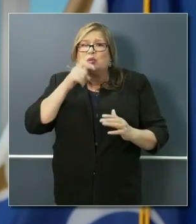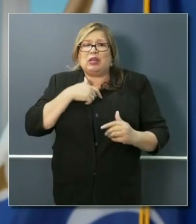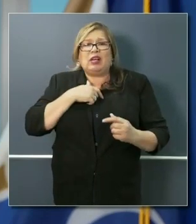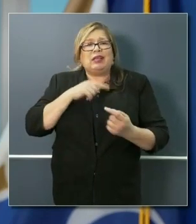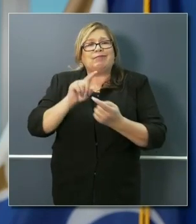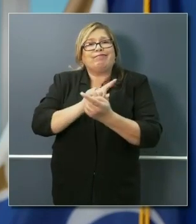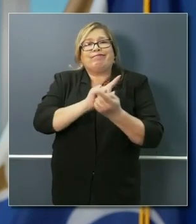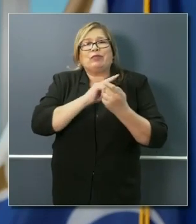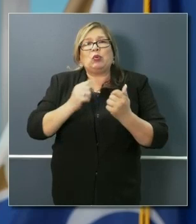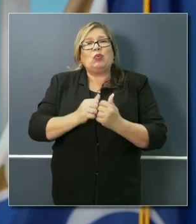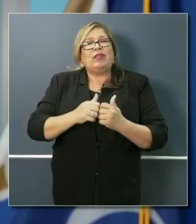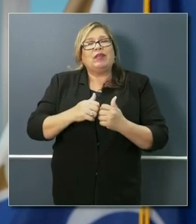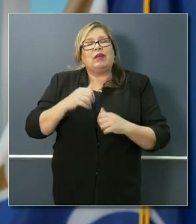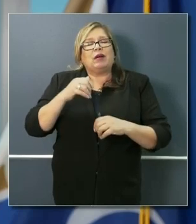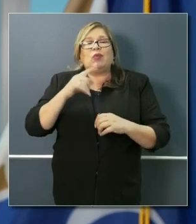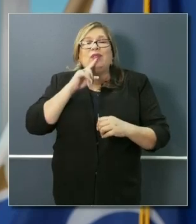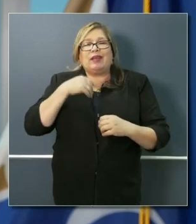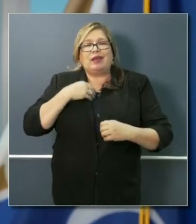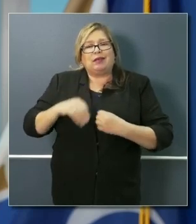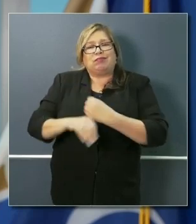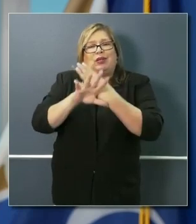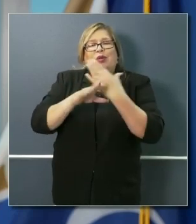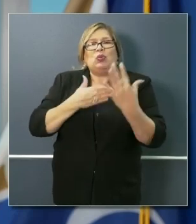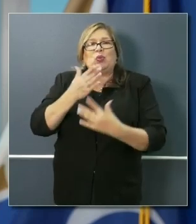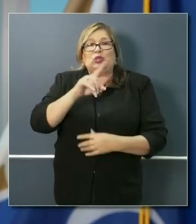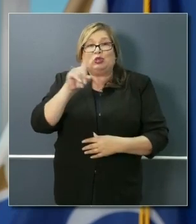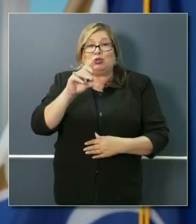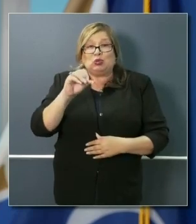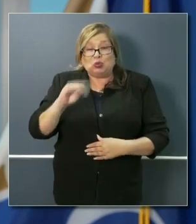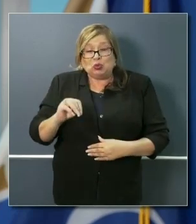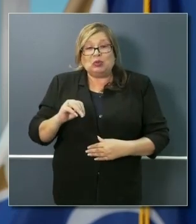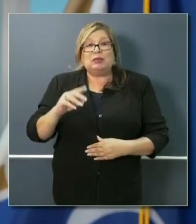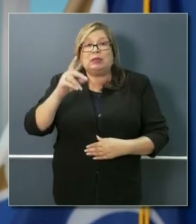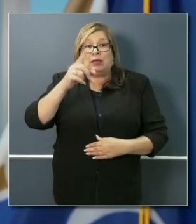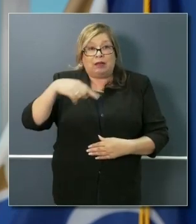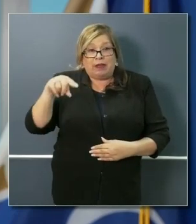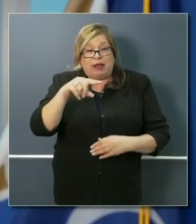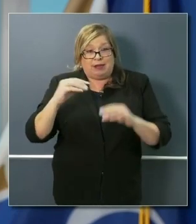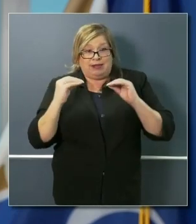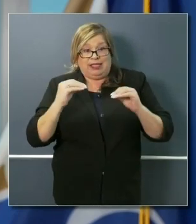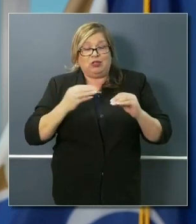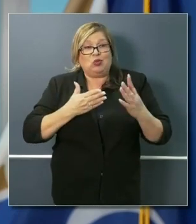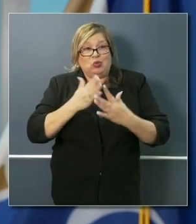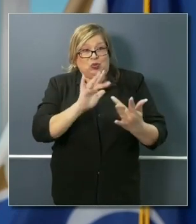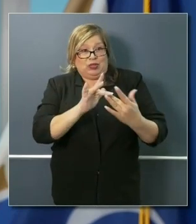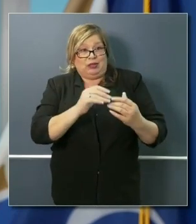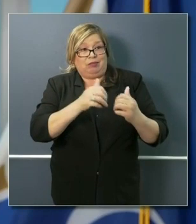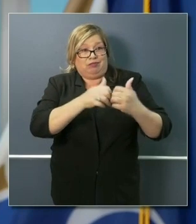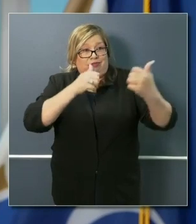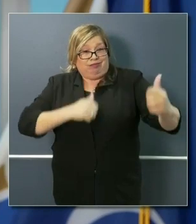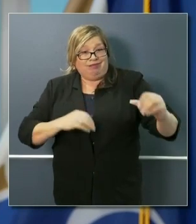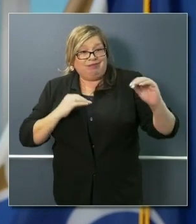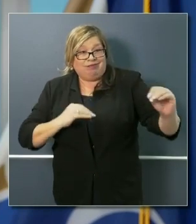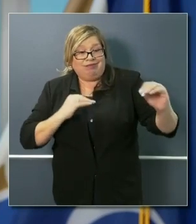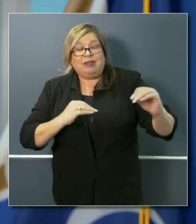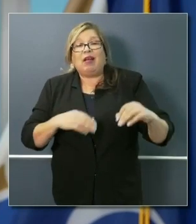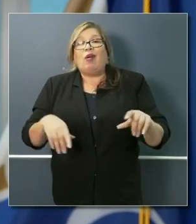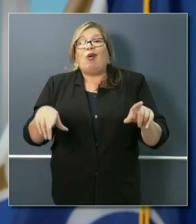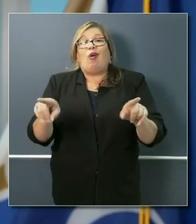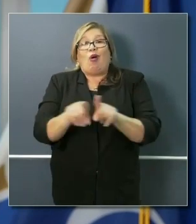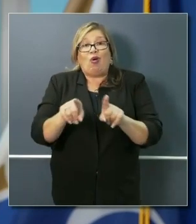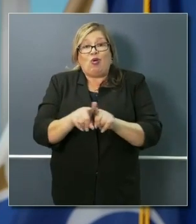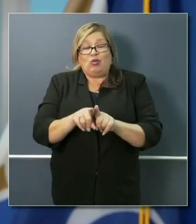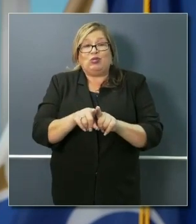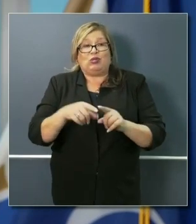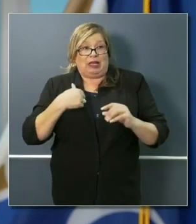yesterday on a Zoom call, that are not only educating their kids through distance learning, but also having to